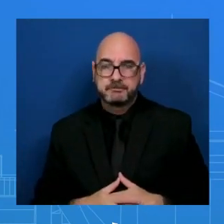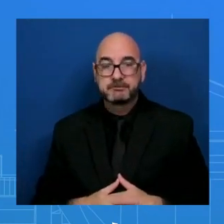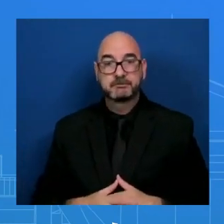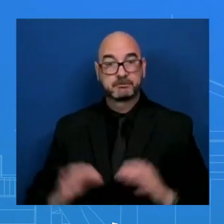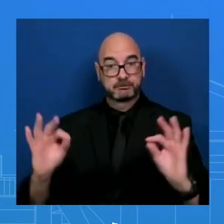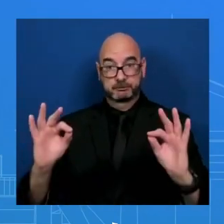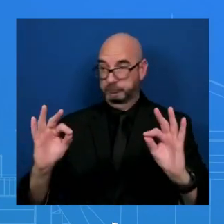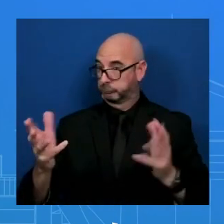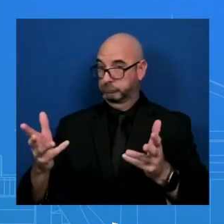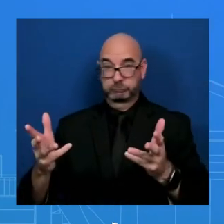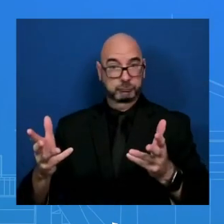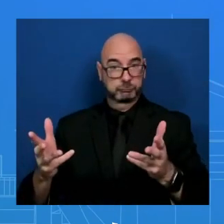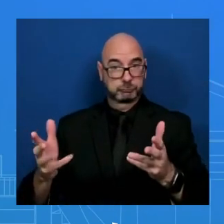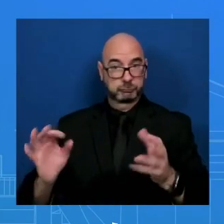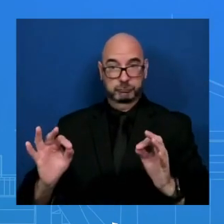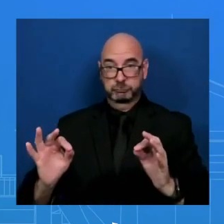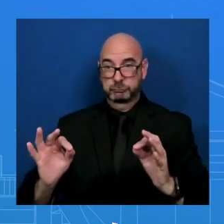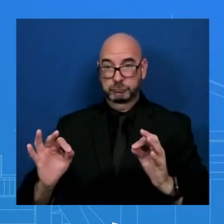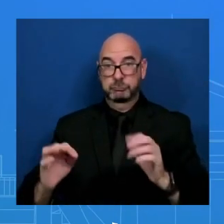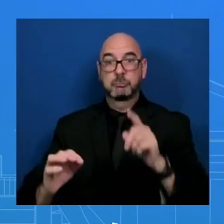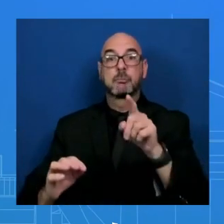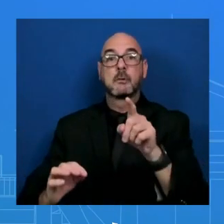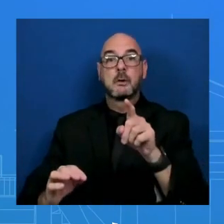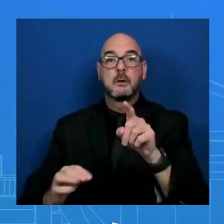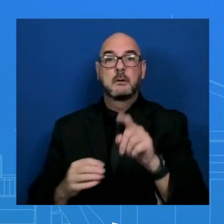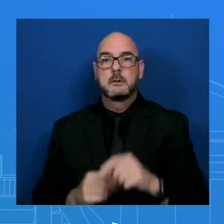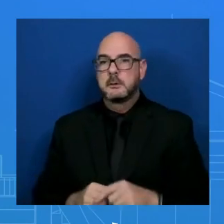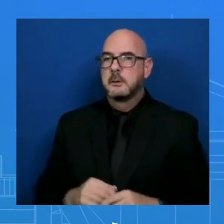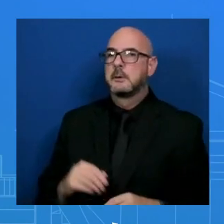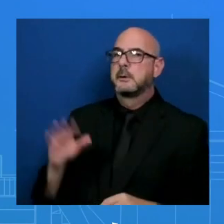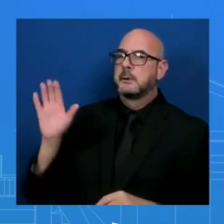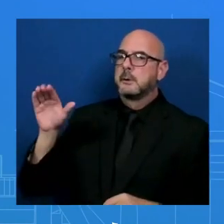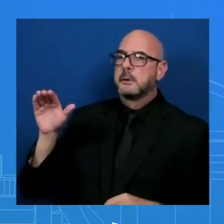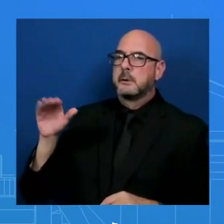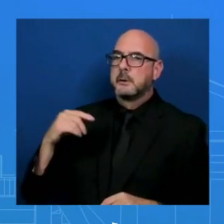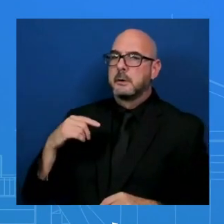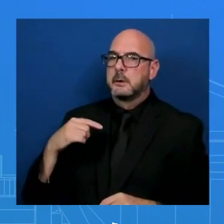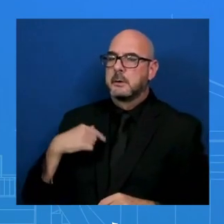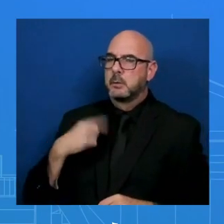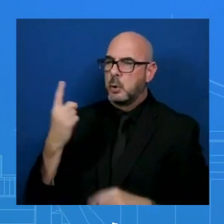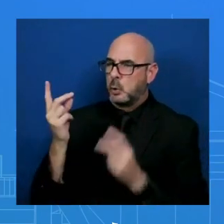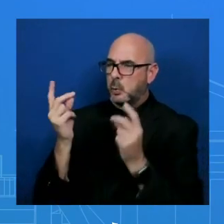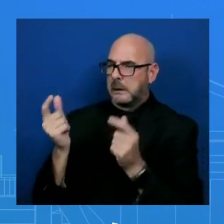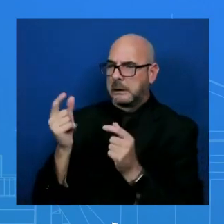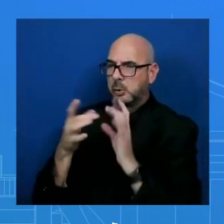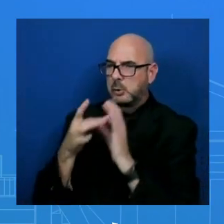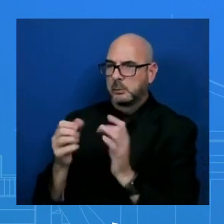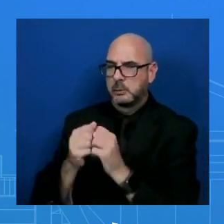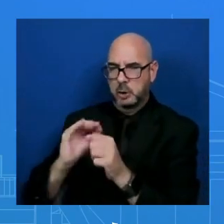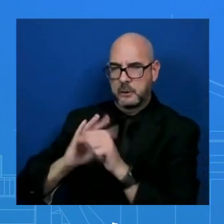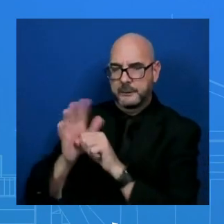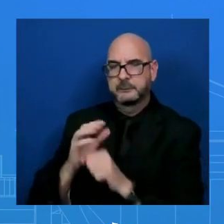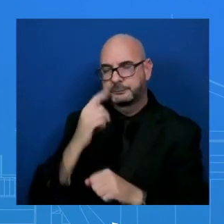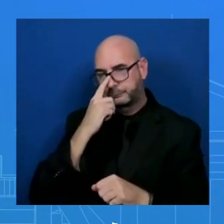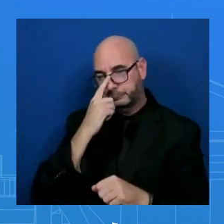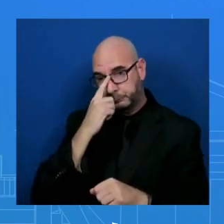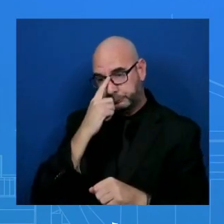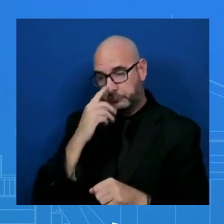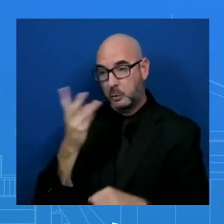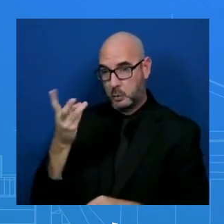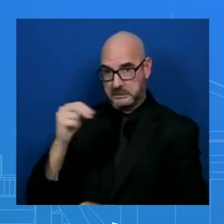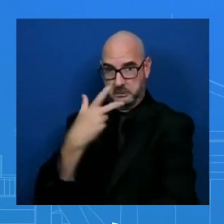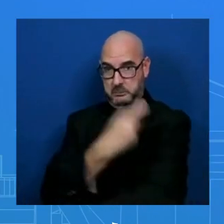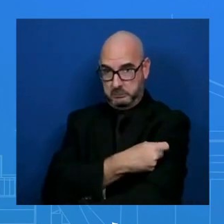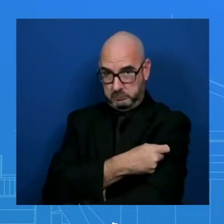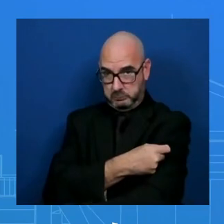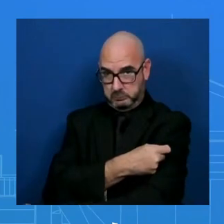Appreciate it. Sure. One quick one on COVID. When the boosters are available, can we expect that the President can personally